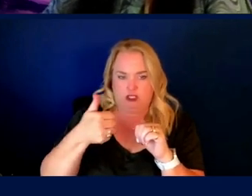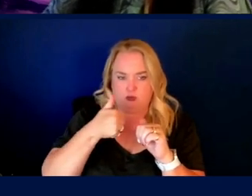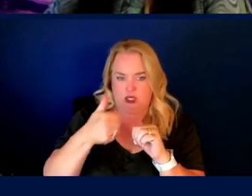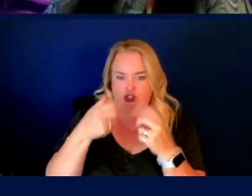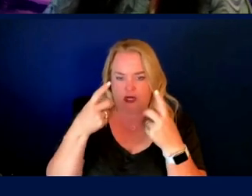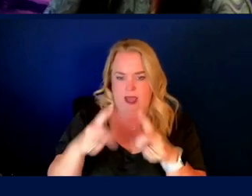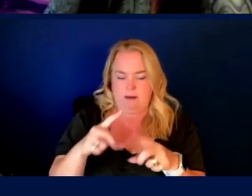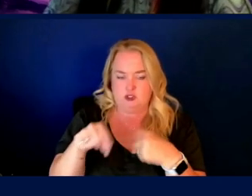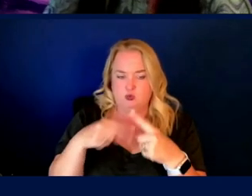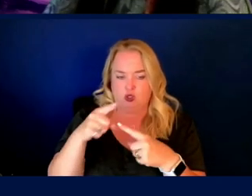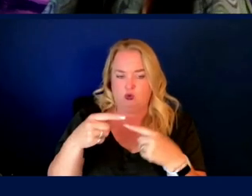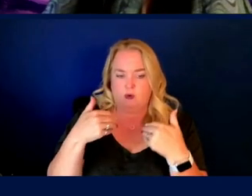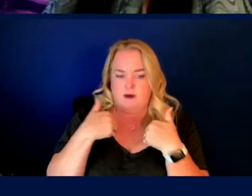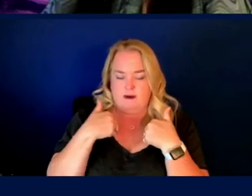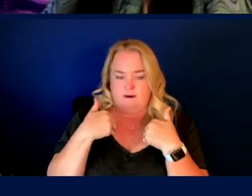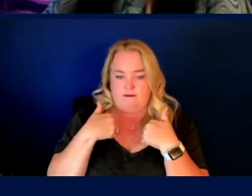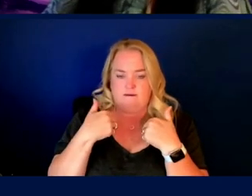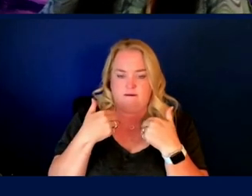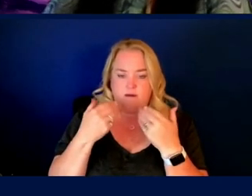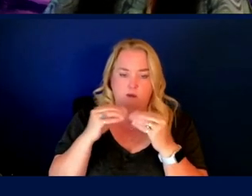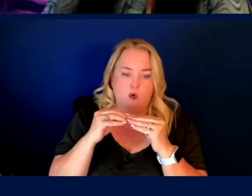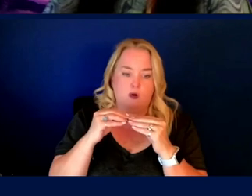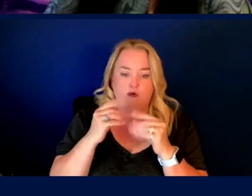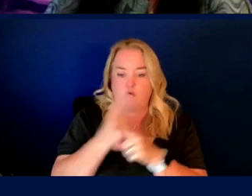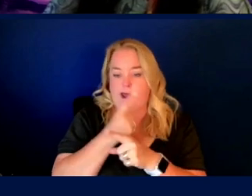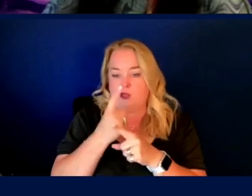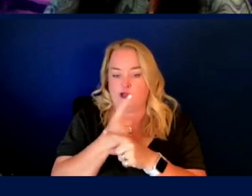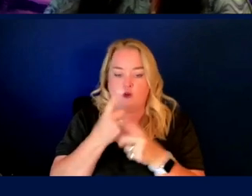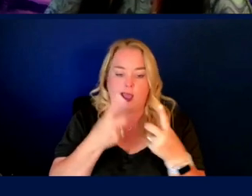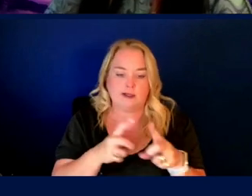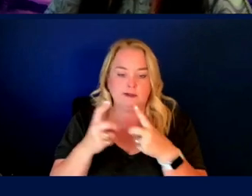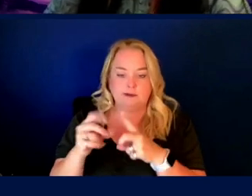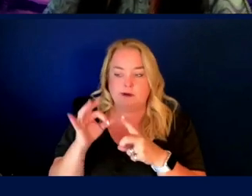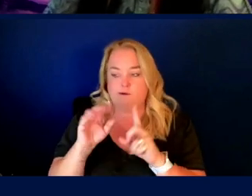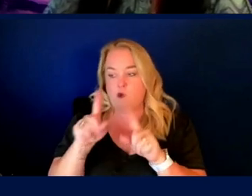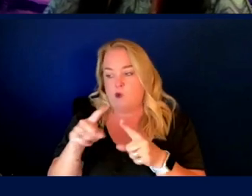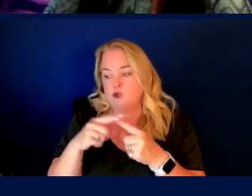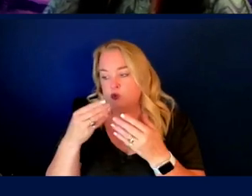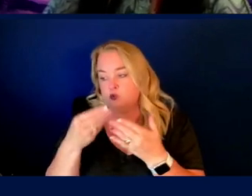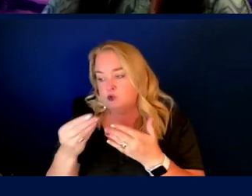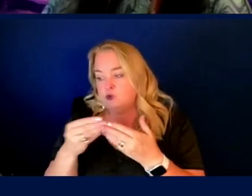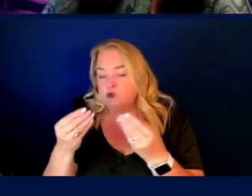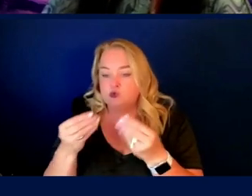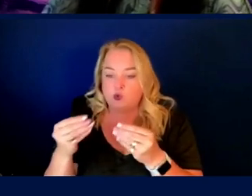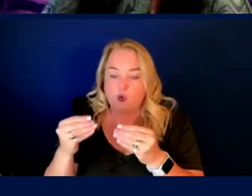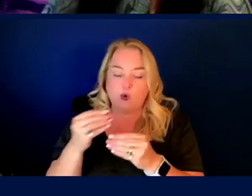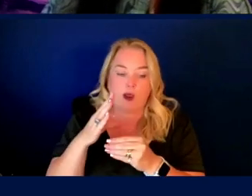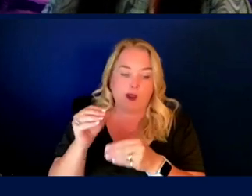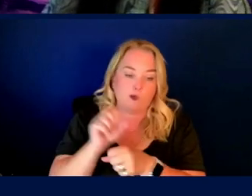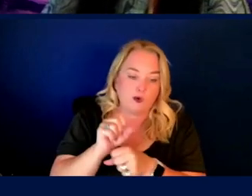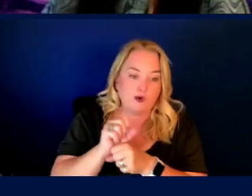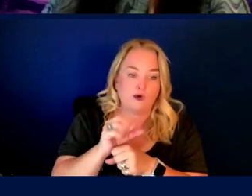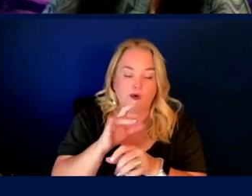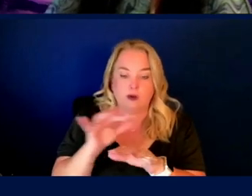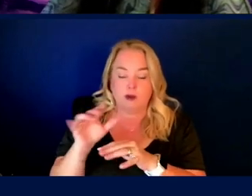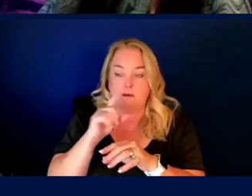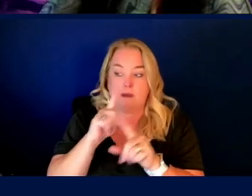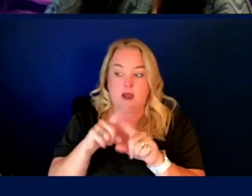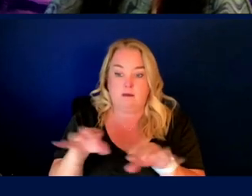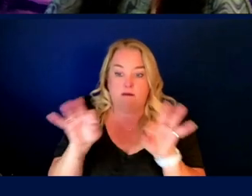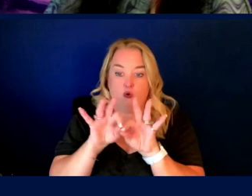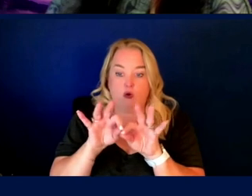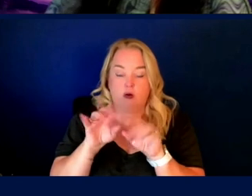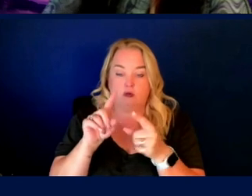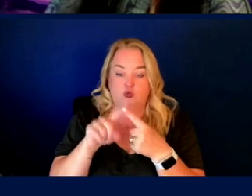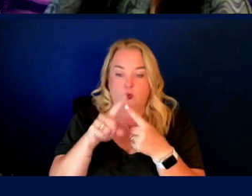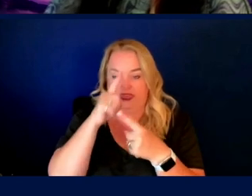doing more nominal activities, going to the grocery store, going to work, going to school, et cetera. Um, it's, it's very important to think about how